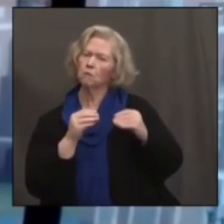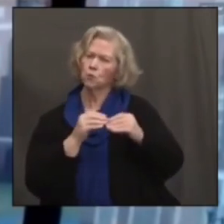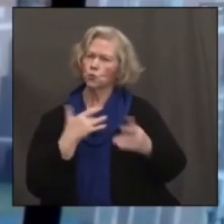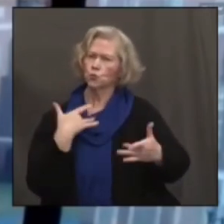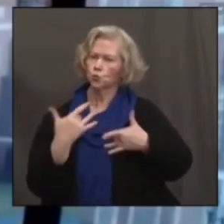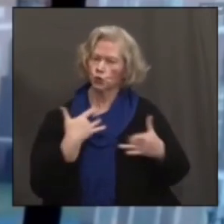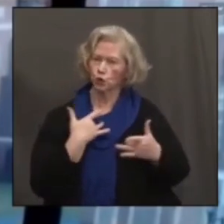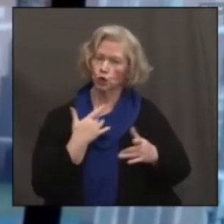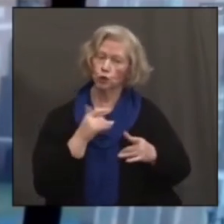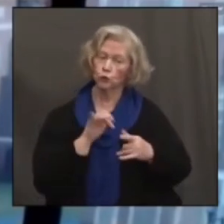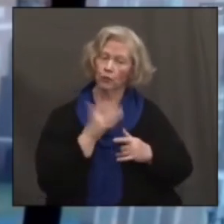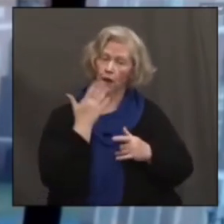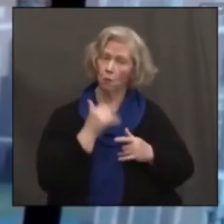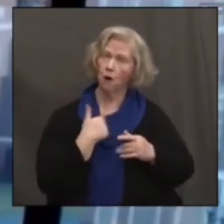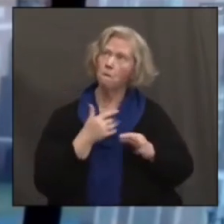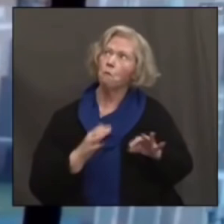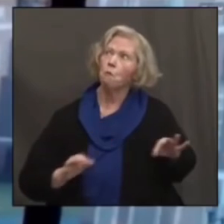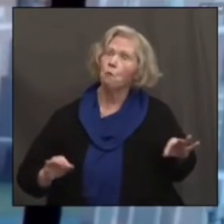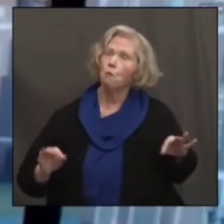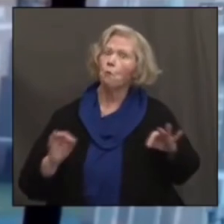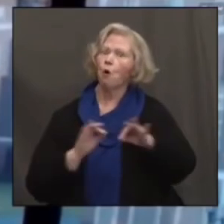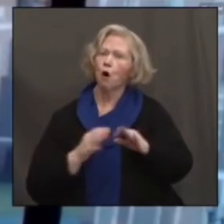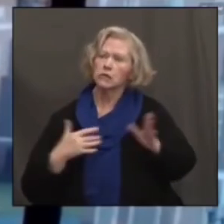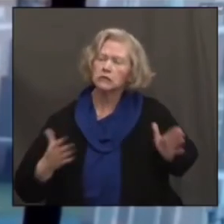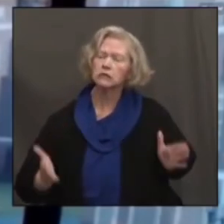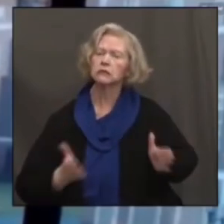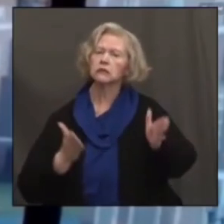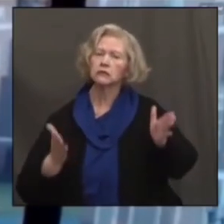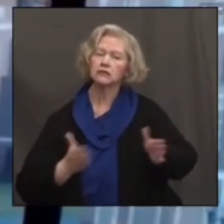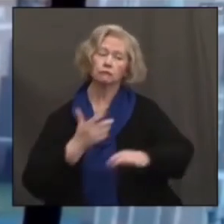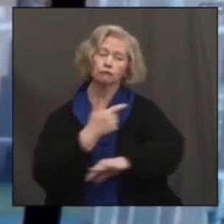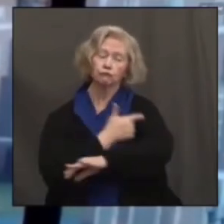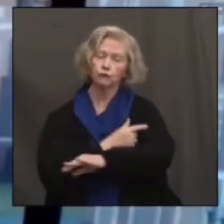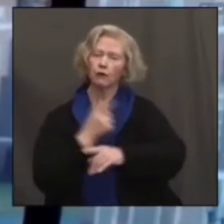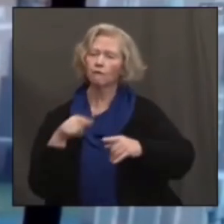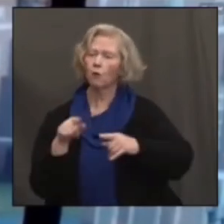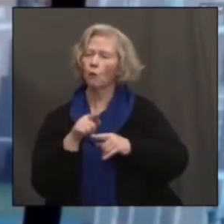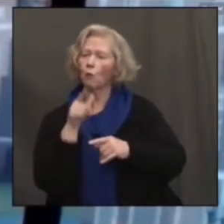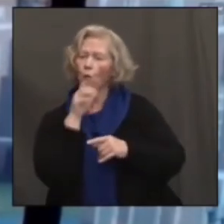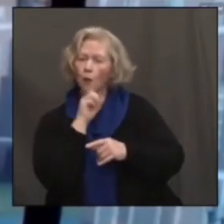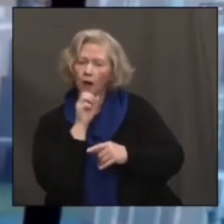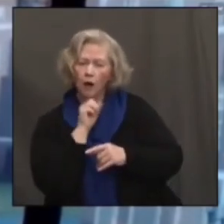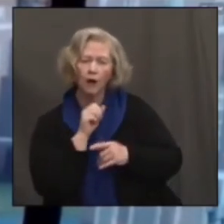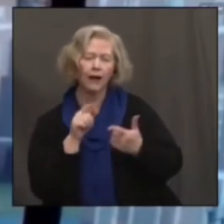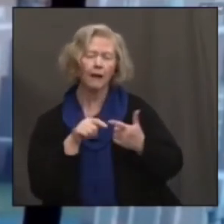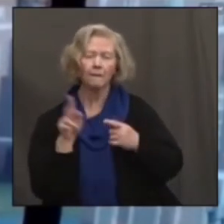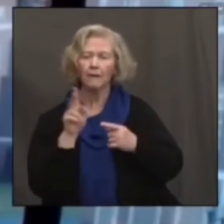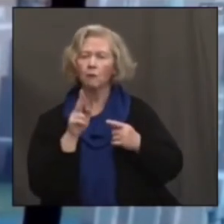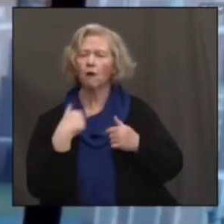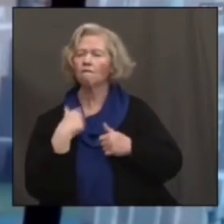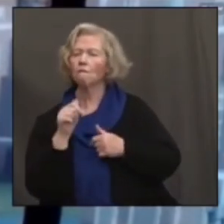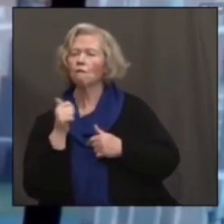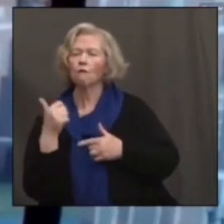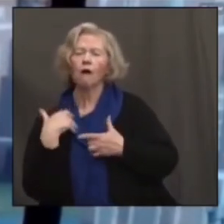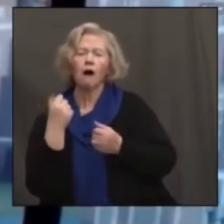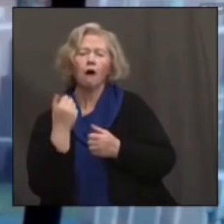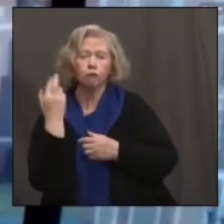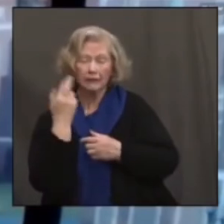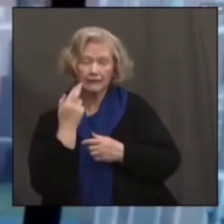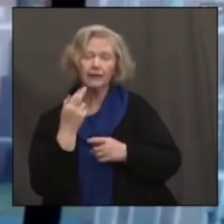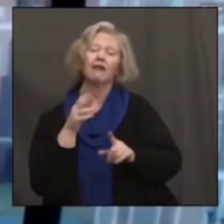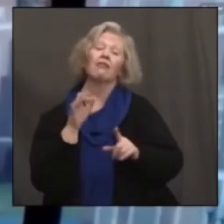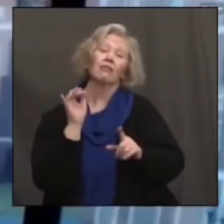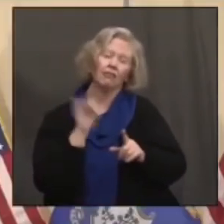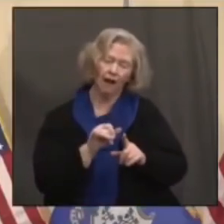risk at death, the elderly, those with underlying medical conditions, is going to be key in this race against time against these variants.